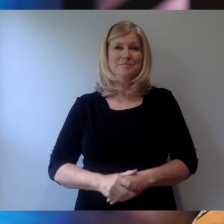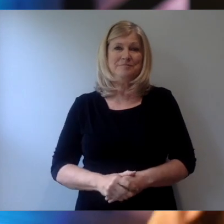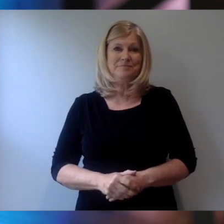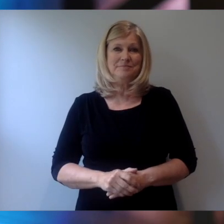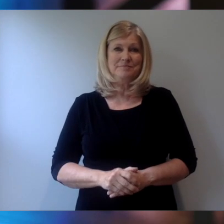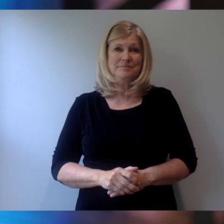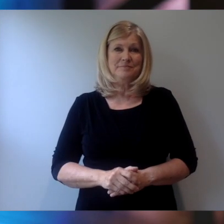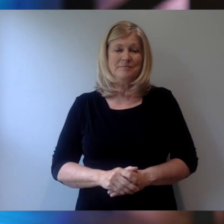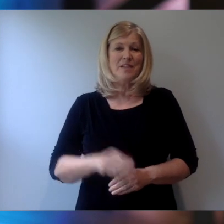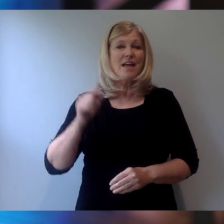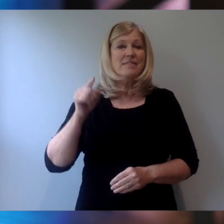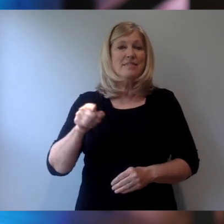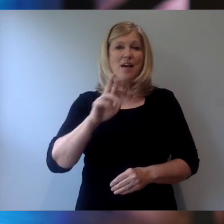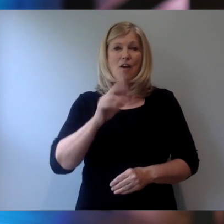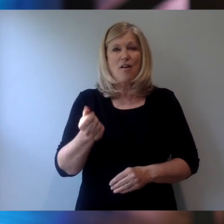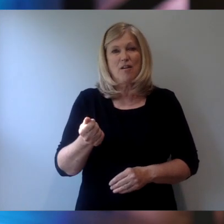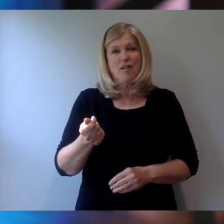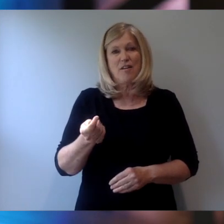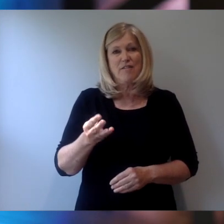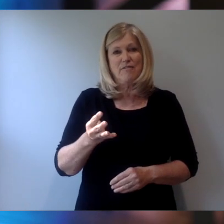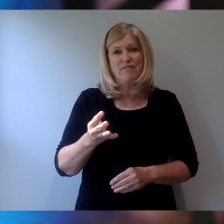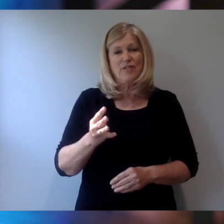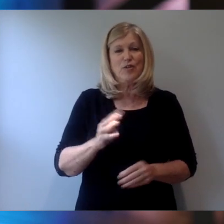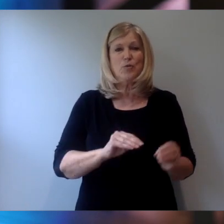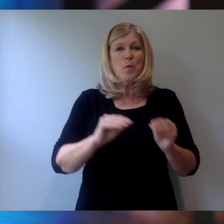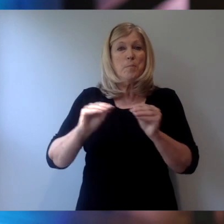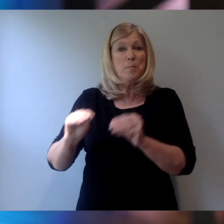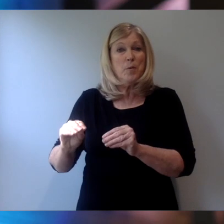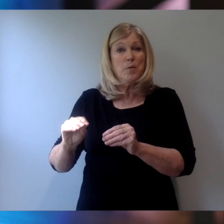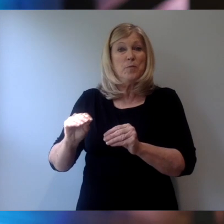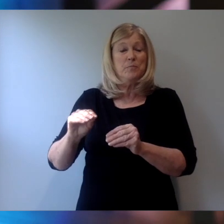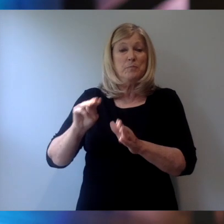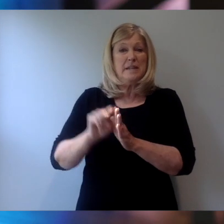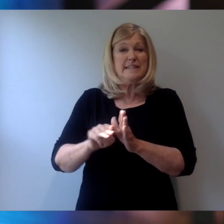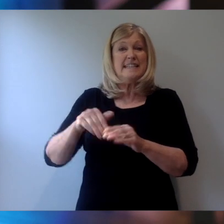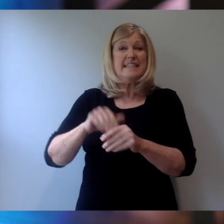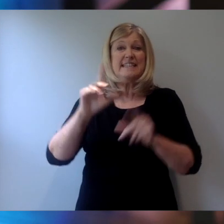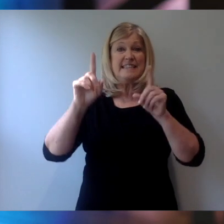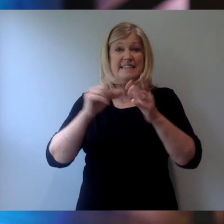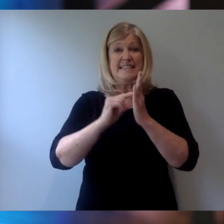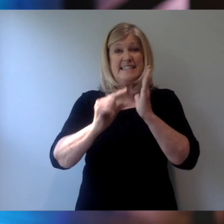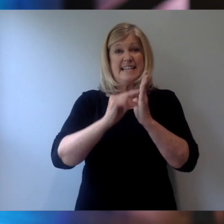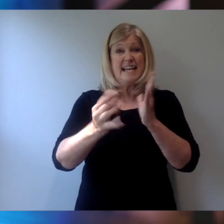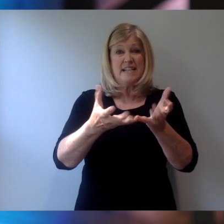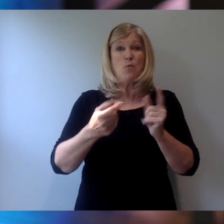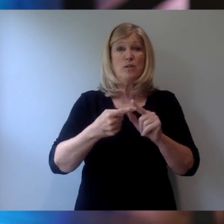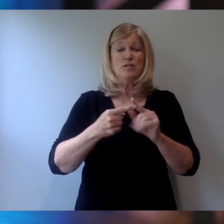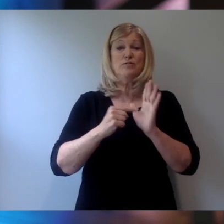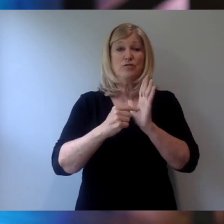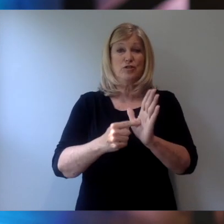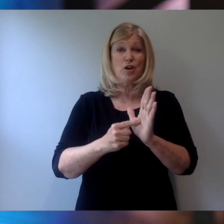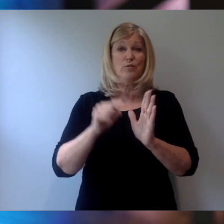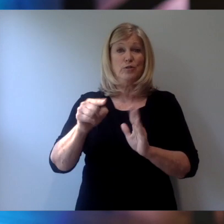There are a couple of movements in this text that I want to draw out for us today.